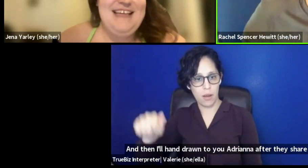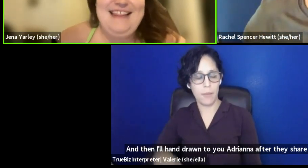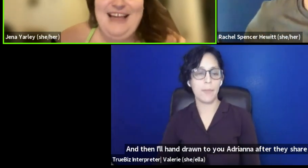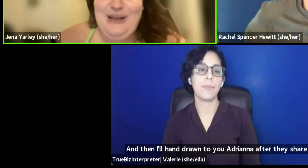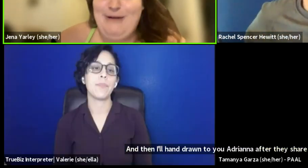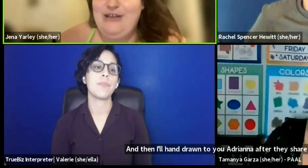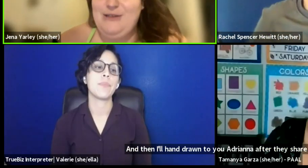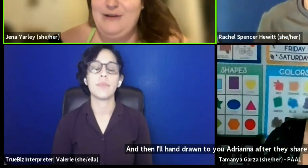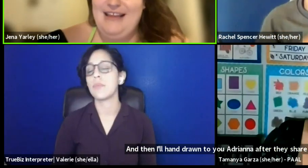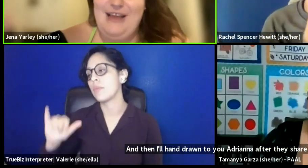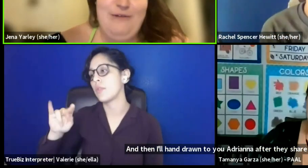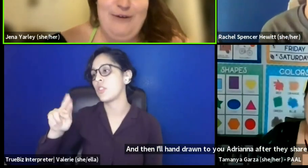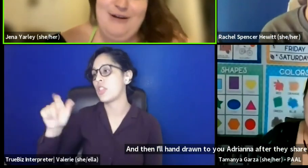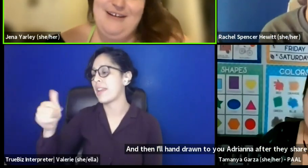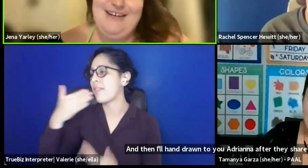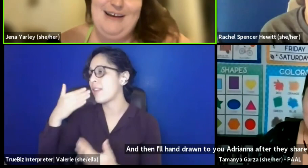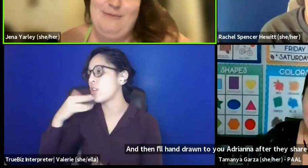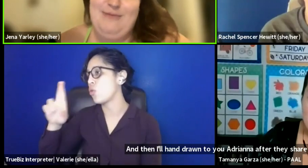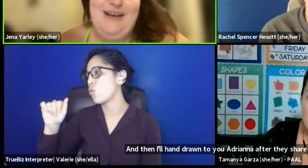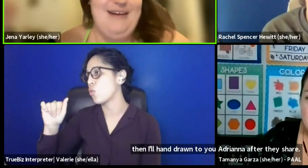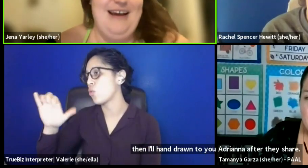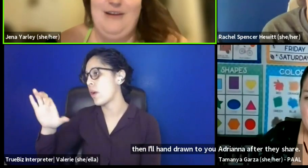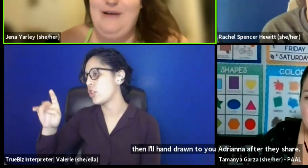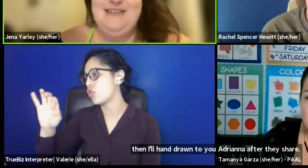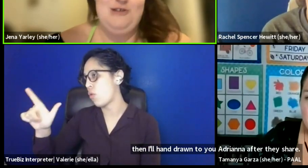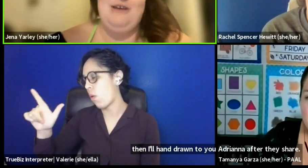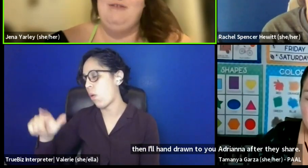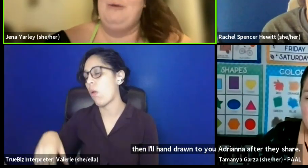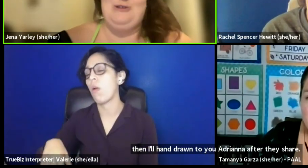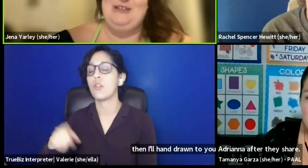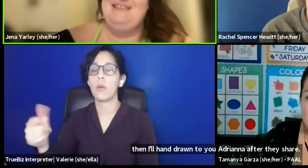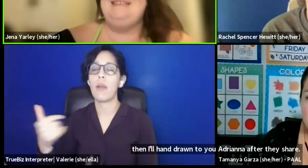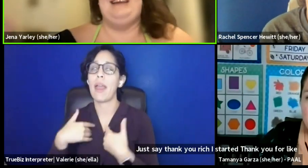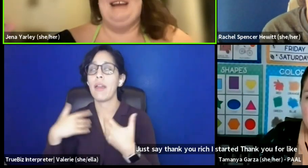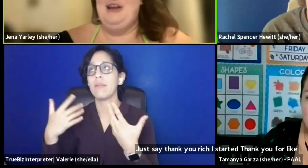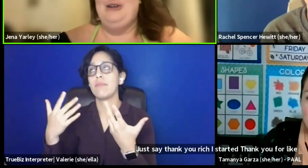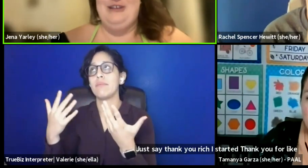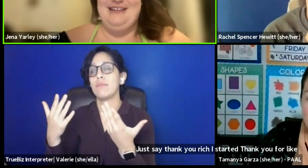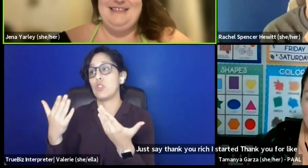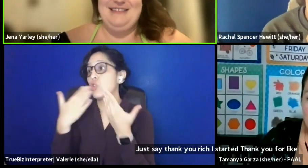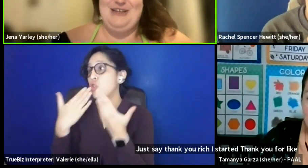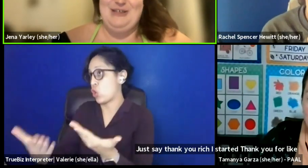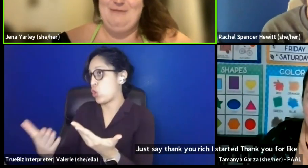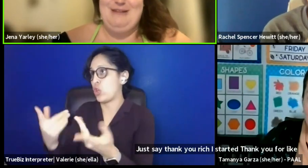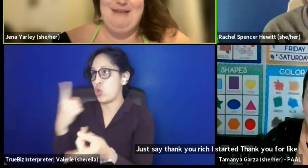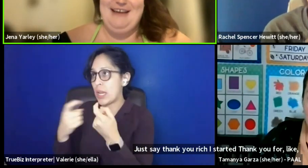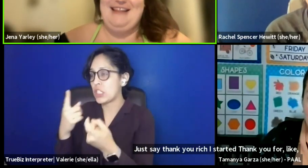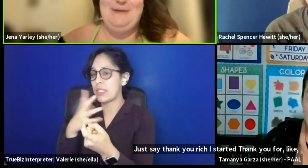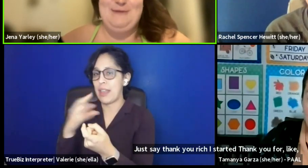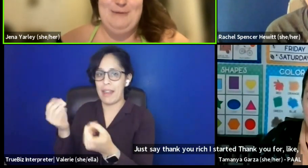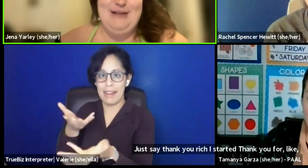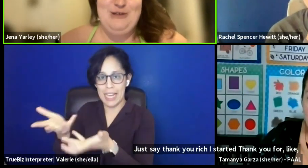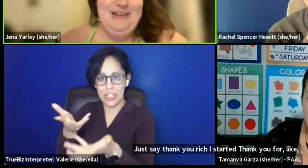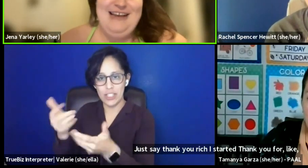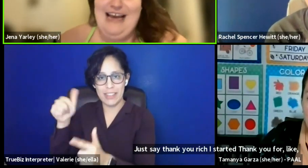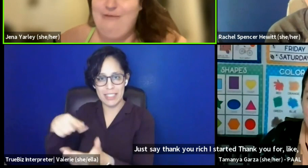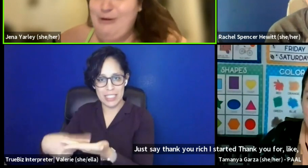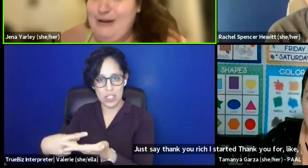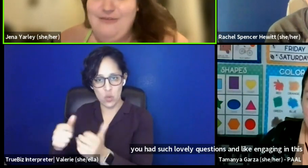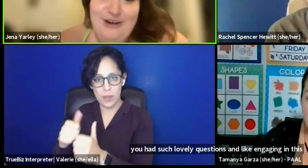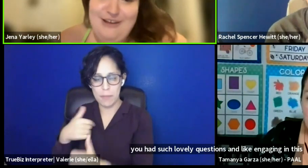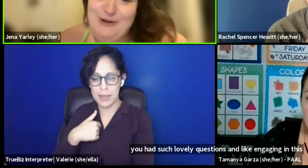I'll just say, thank you, Rachel. started, thank you for, um, like you had such lovely questions and like engaging in this discussion with me. Thank you so much,